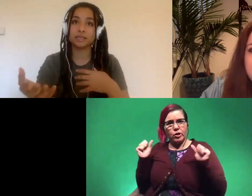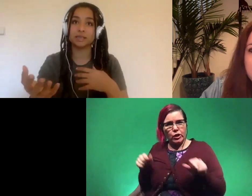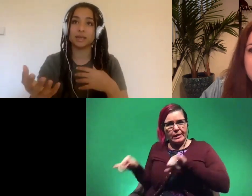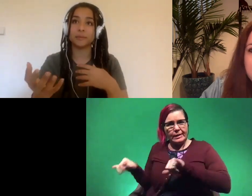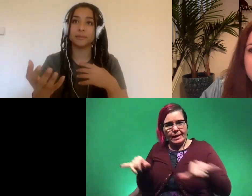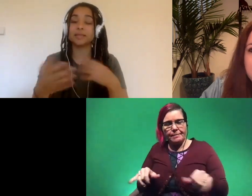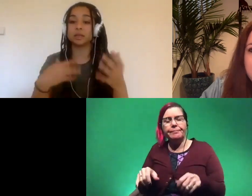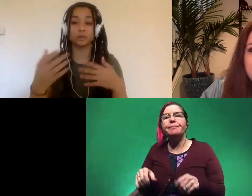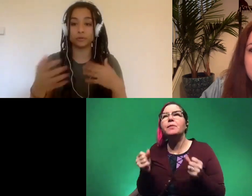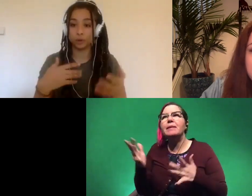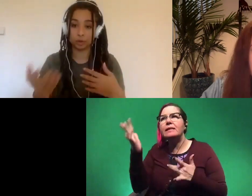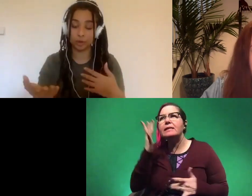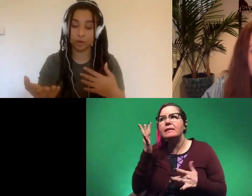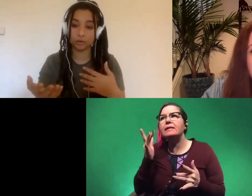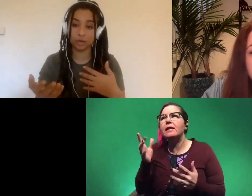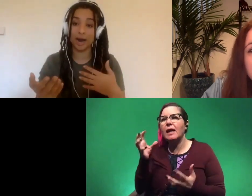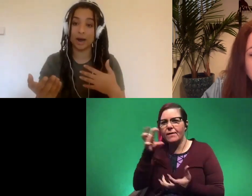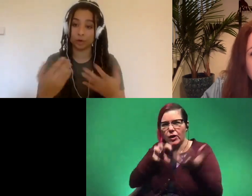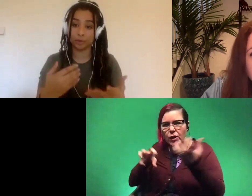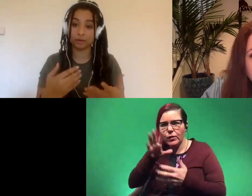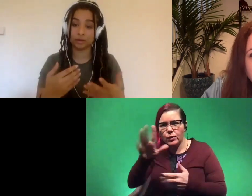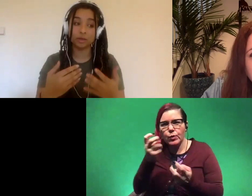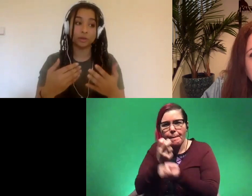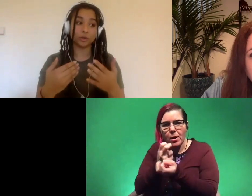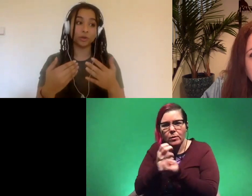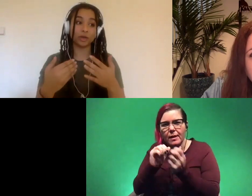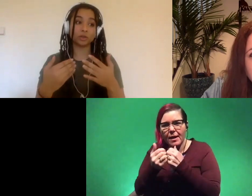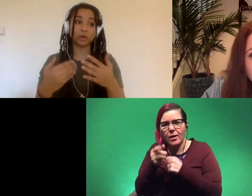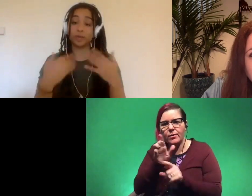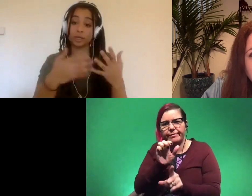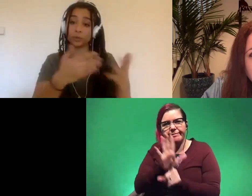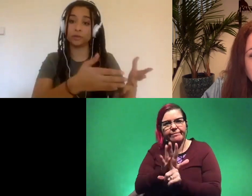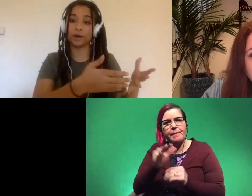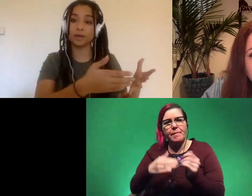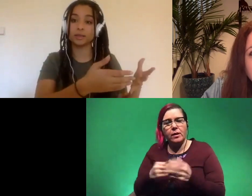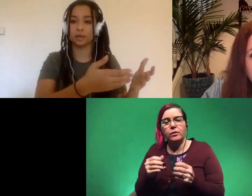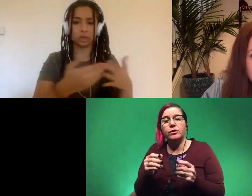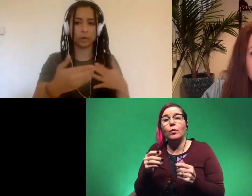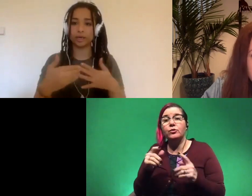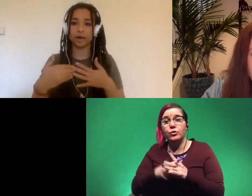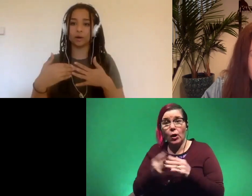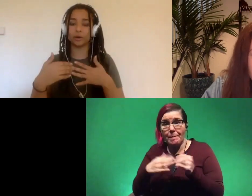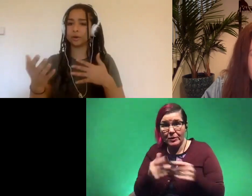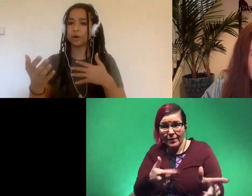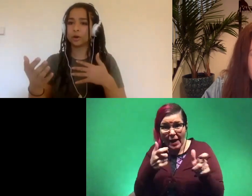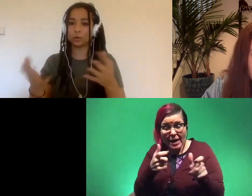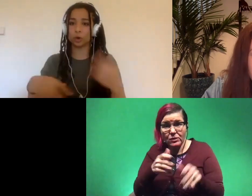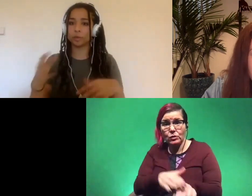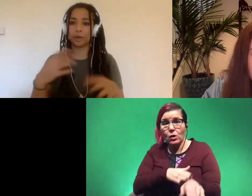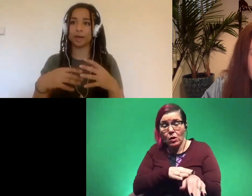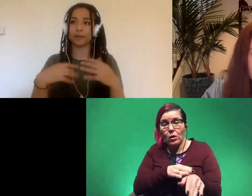of diseases that basically confuse your bones on how they're built so they start building really fast and then slowing down and then